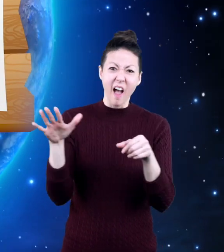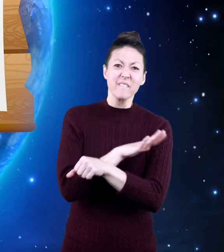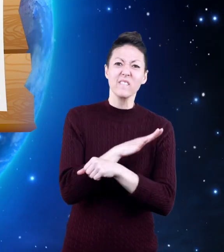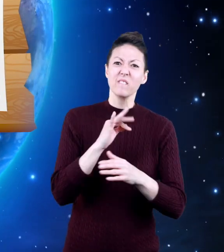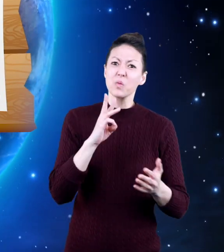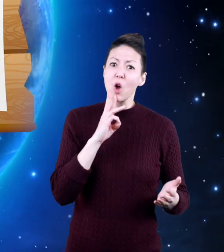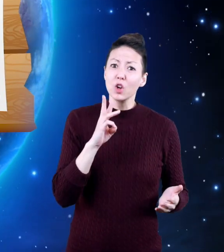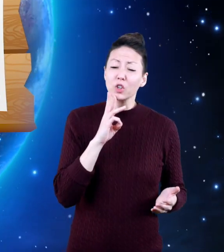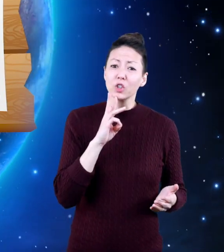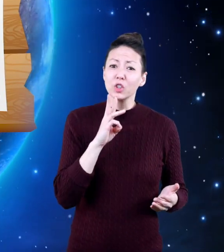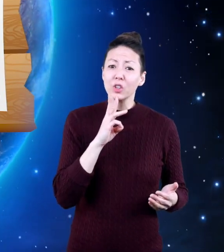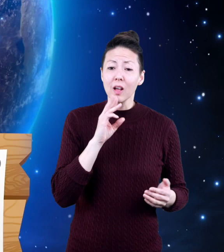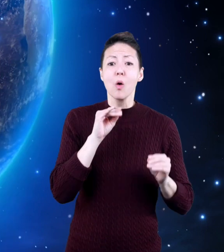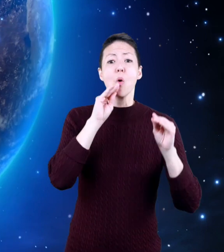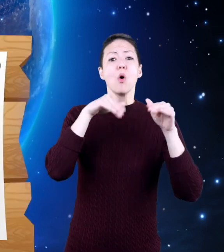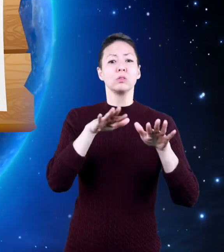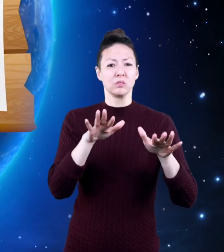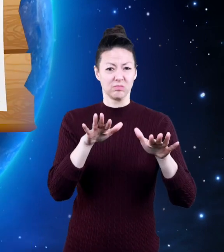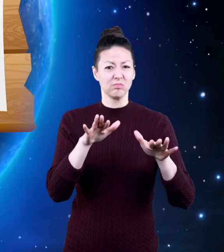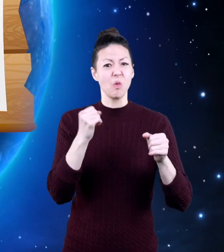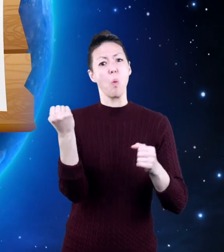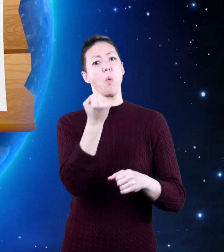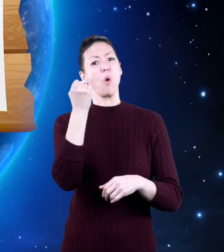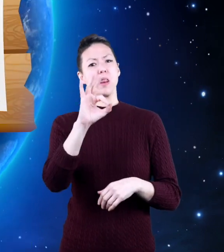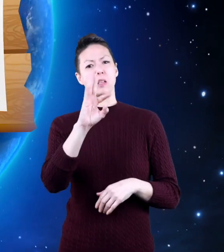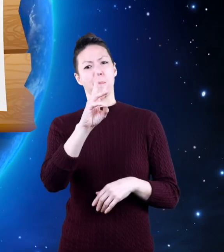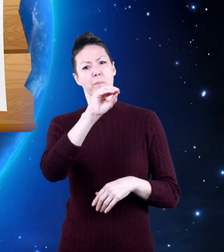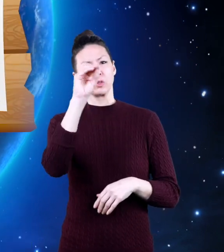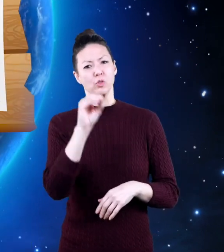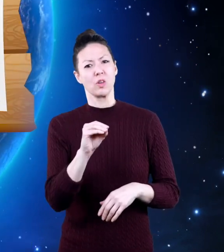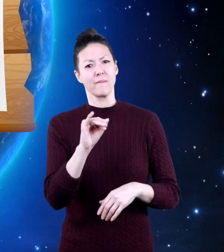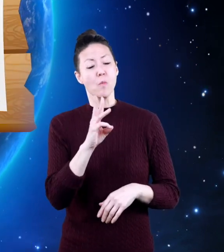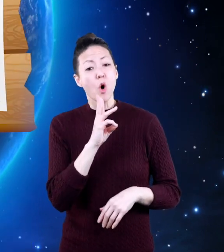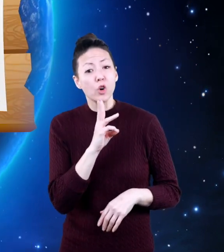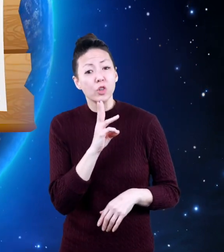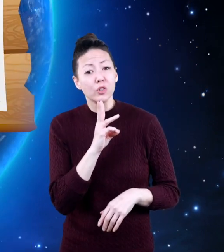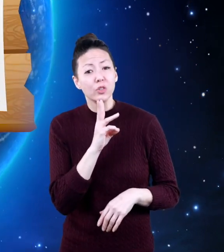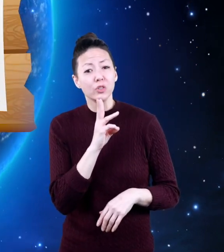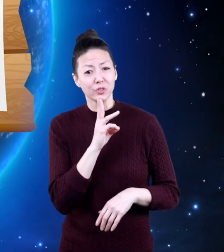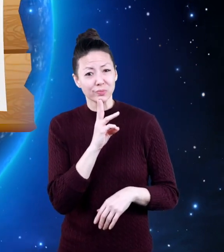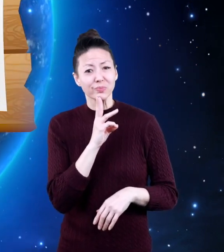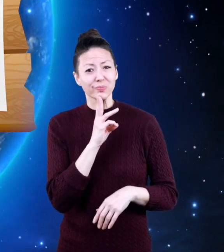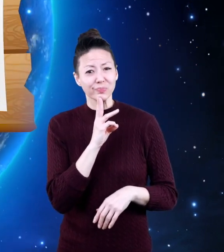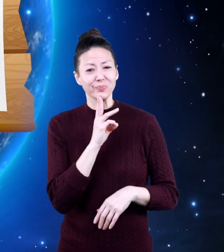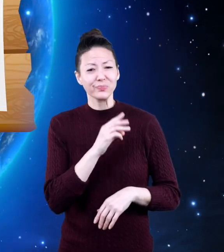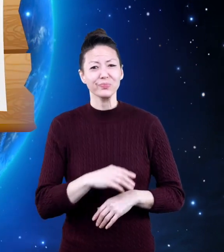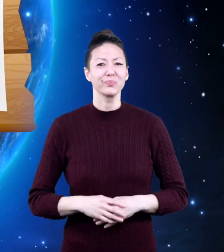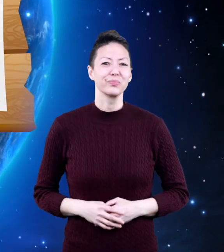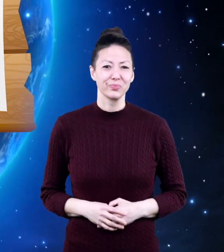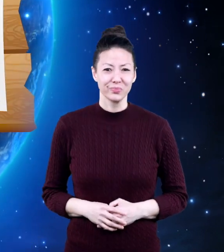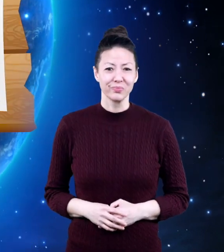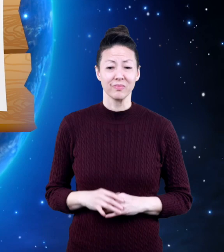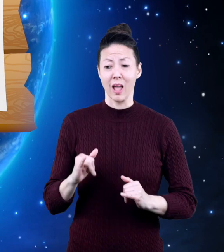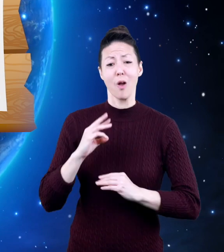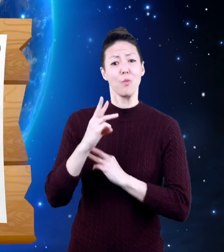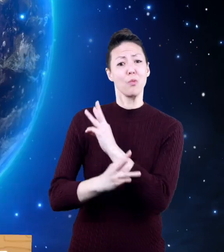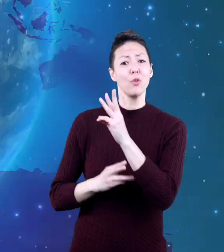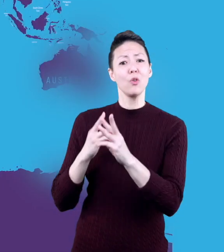is covered in water, and the oceans hold over 96% of all that water.